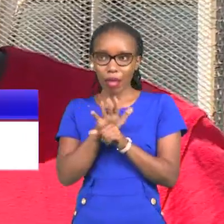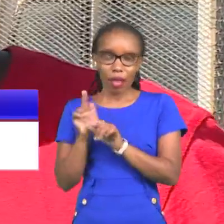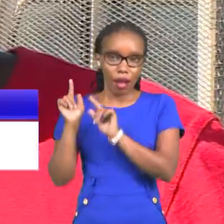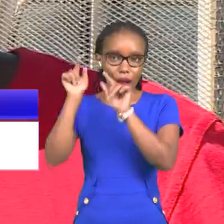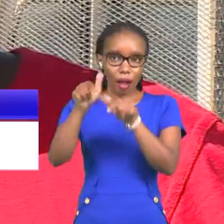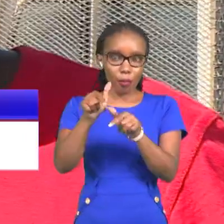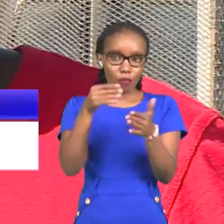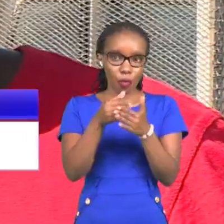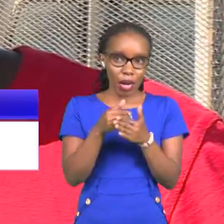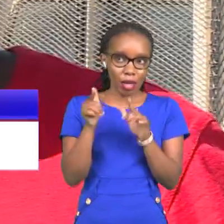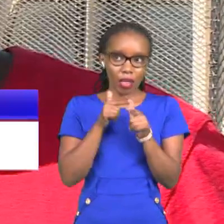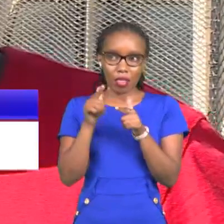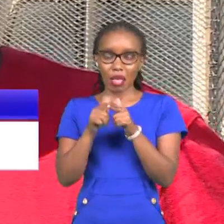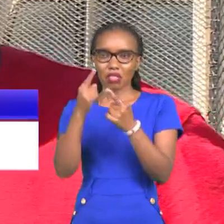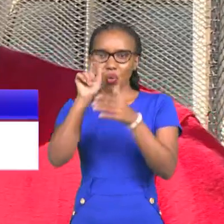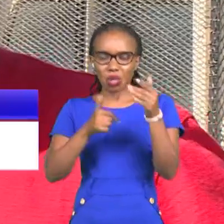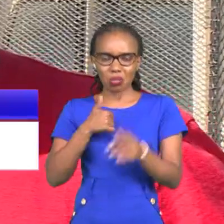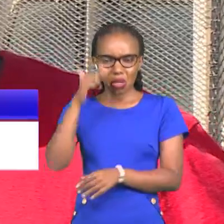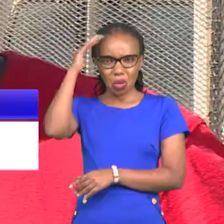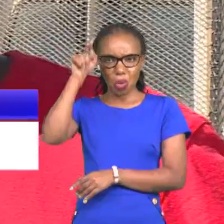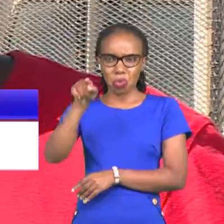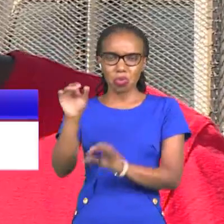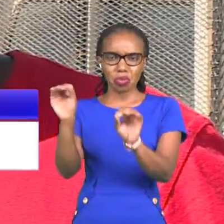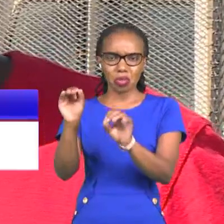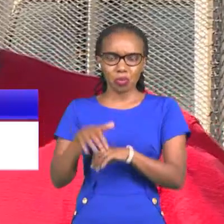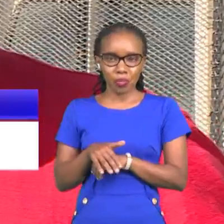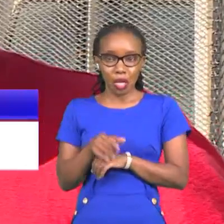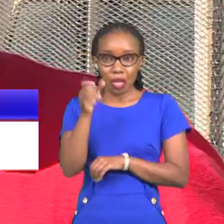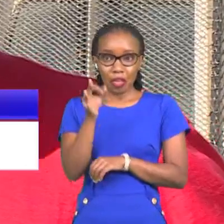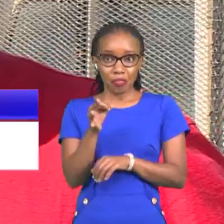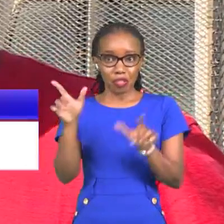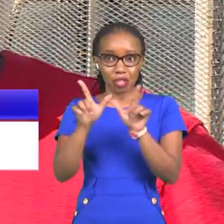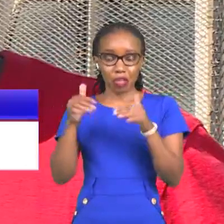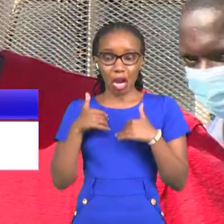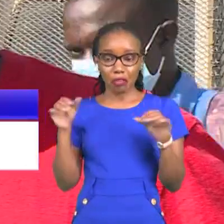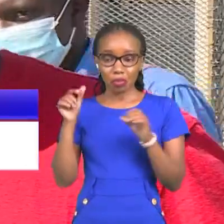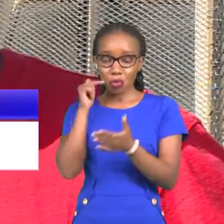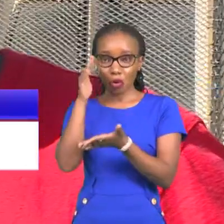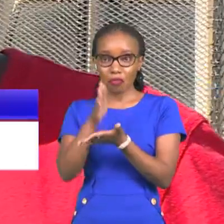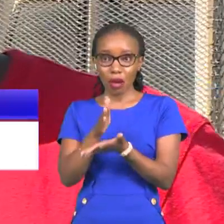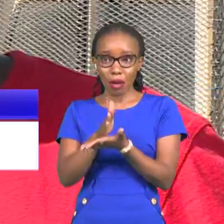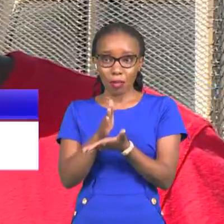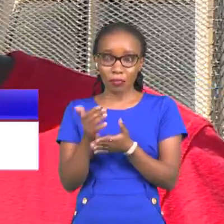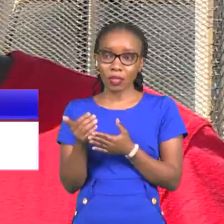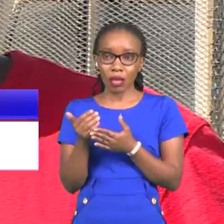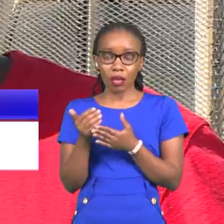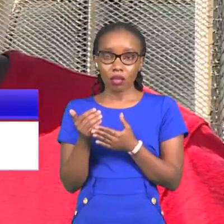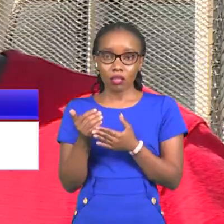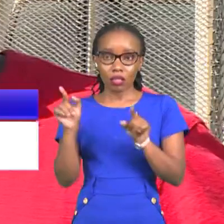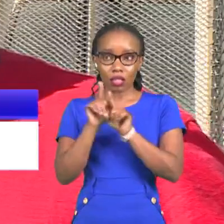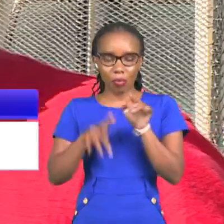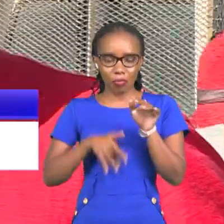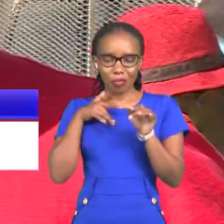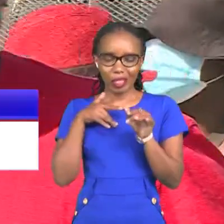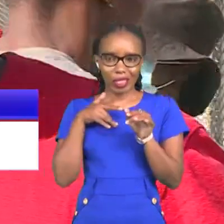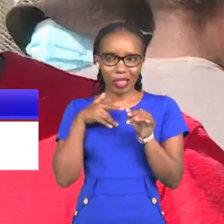depositia wana ambio atasi kujui saunapata mdu kama kuana documents za kuprova kiambio hivo napia anajisikia